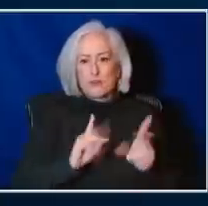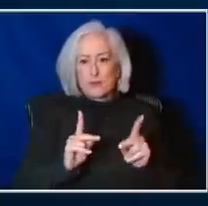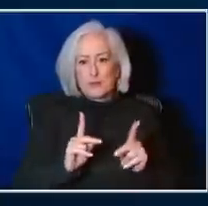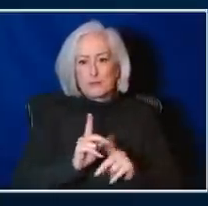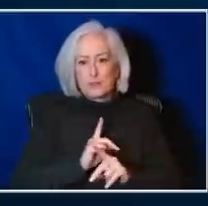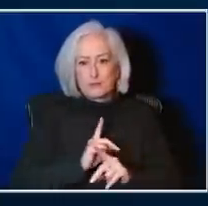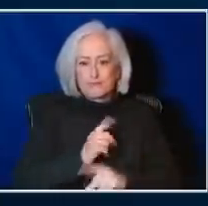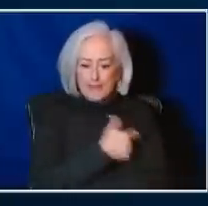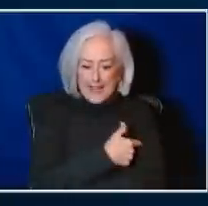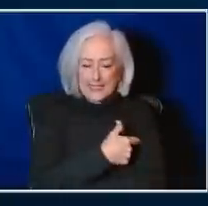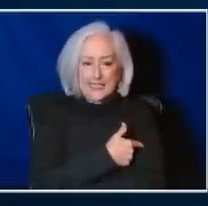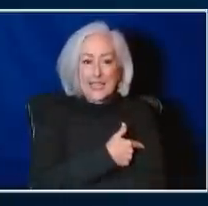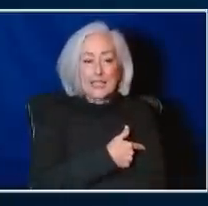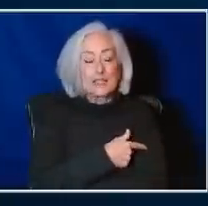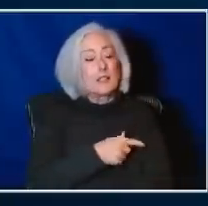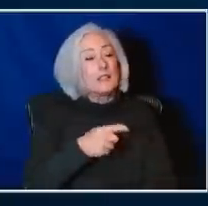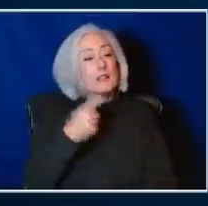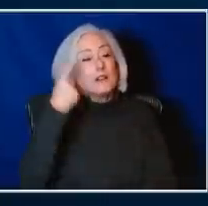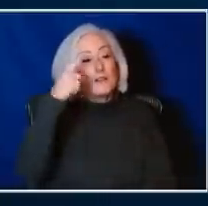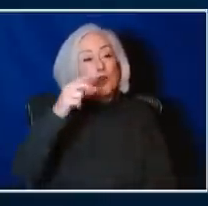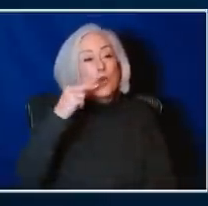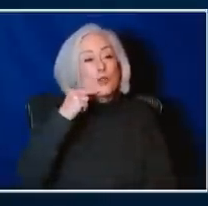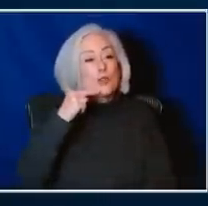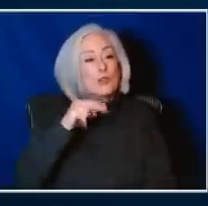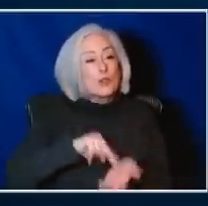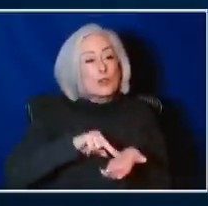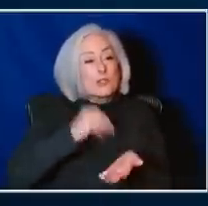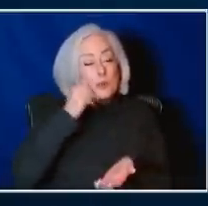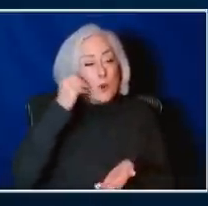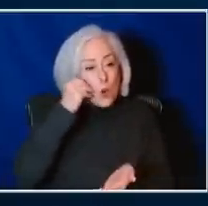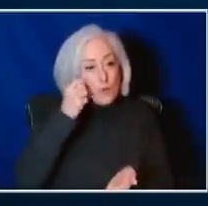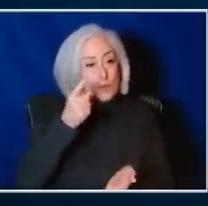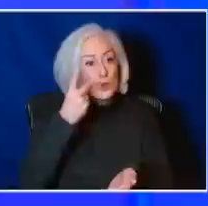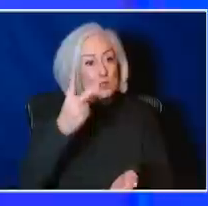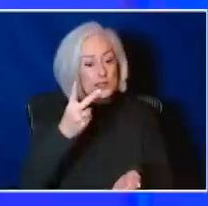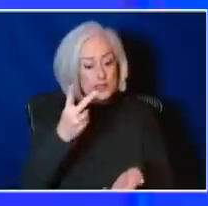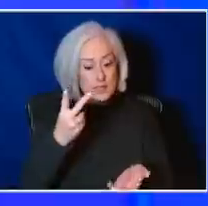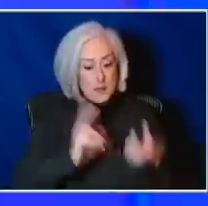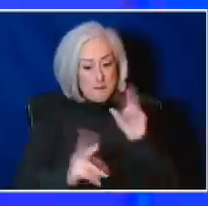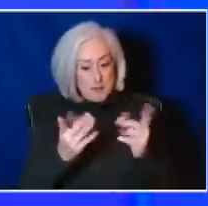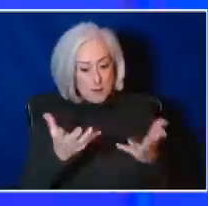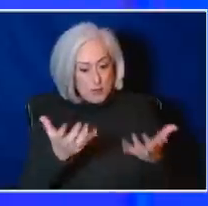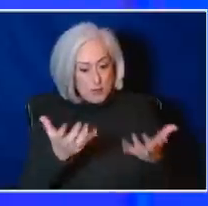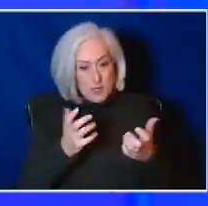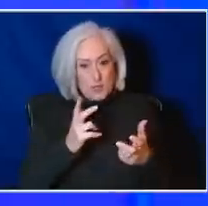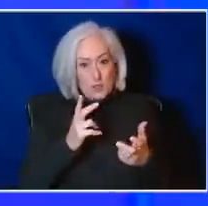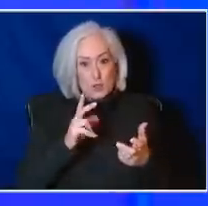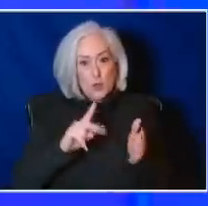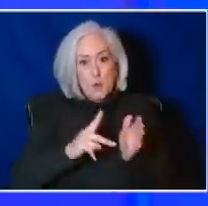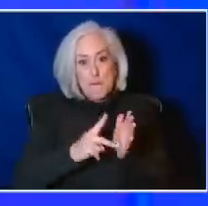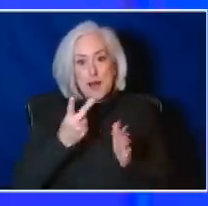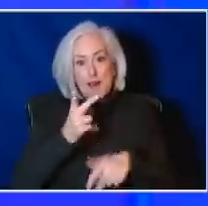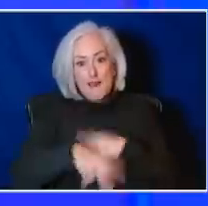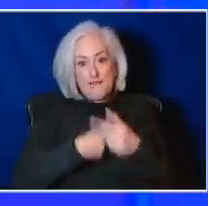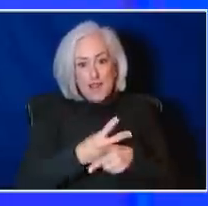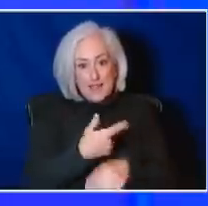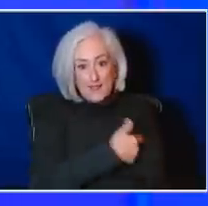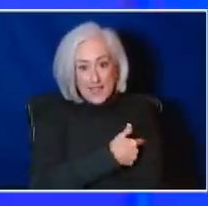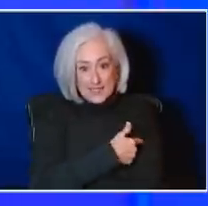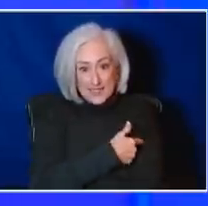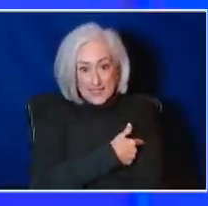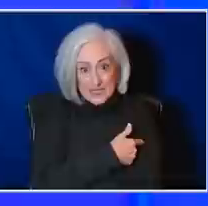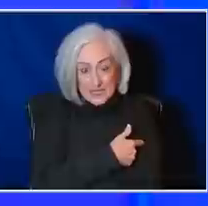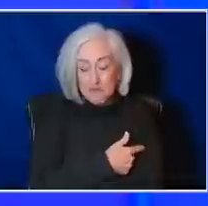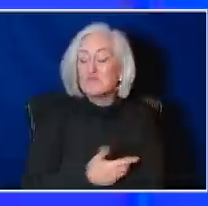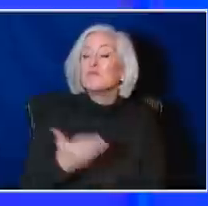you're seeing any movement toward getting the bivalent vaccine a little more frequently? So some facilities